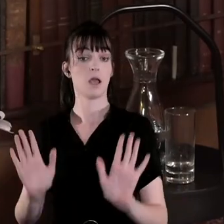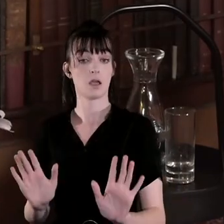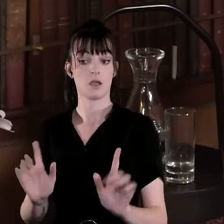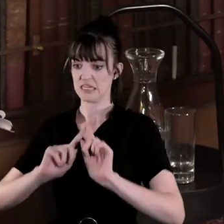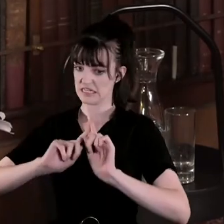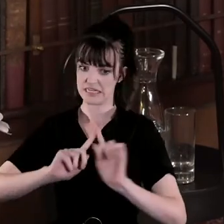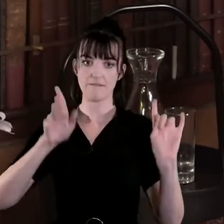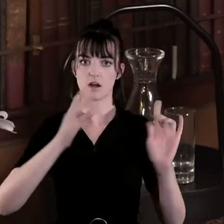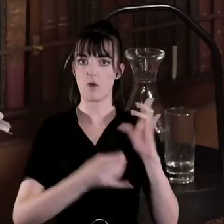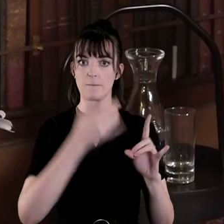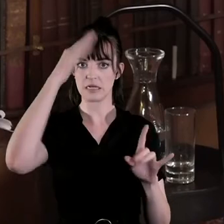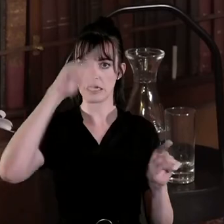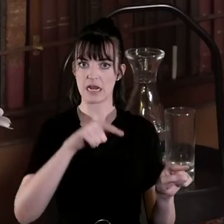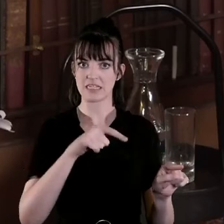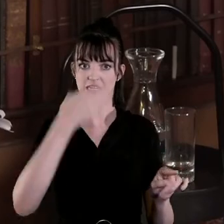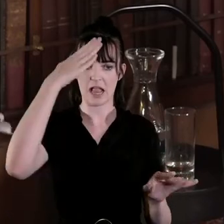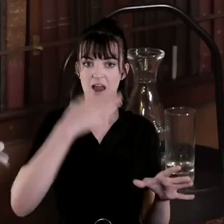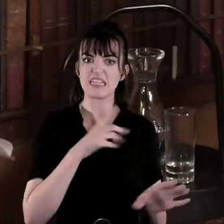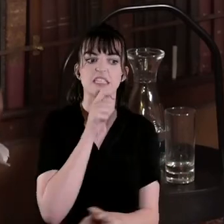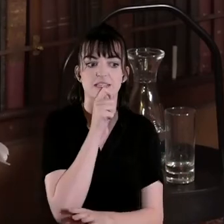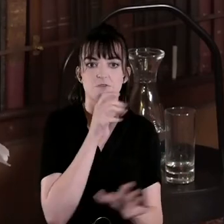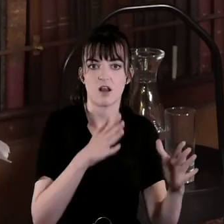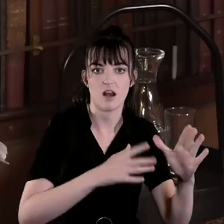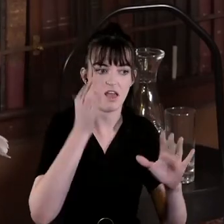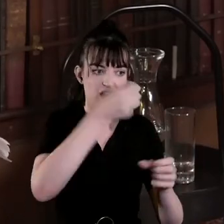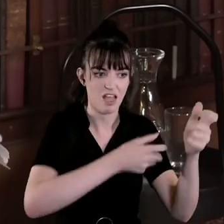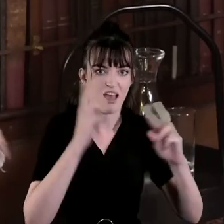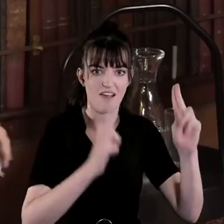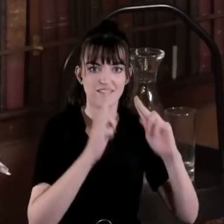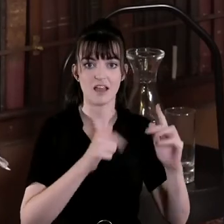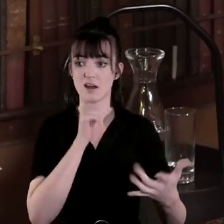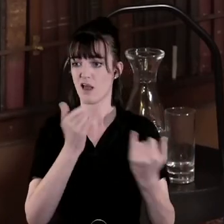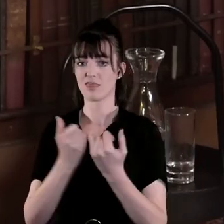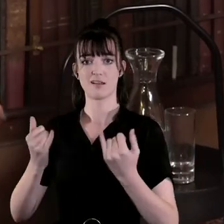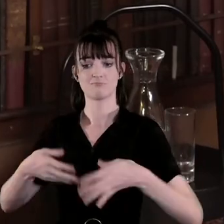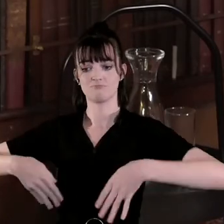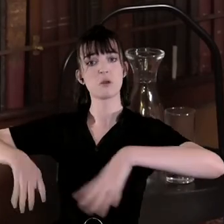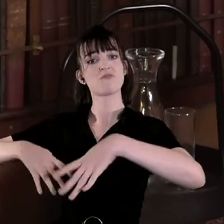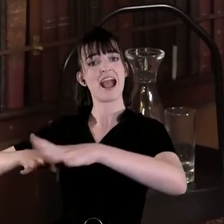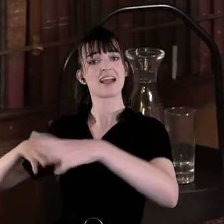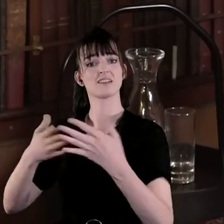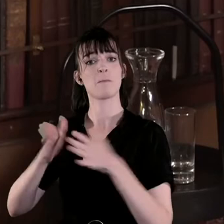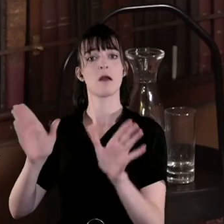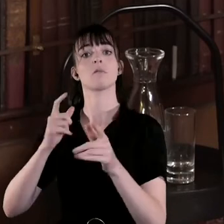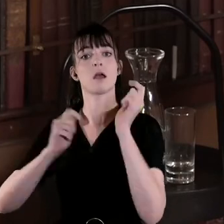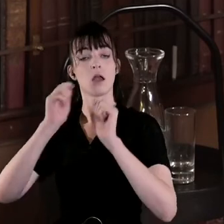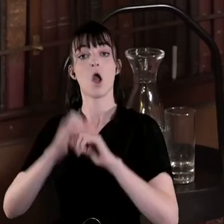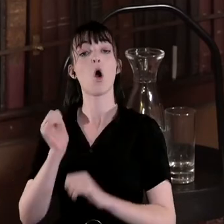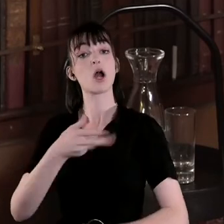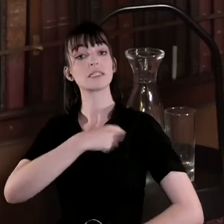happened in Ireland it was mostly hidden away of fields and all that it wasn't this carnival spectacle or look at the Spanish Civil War